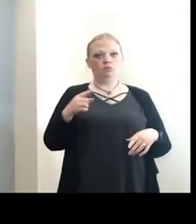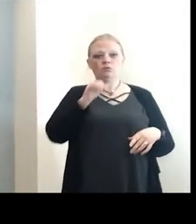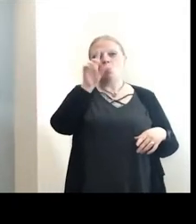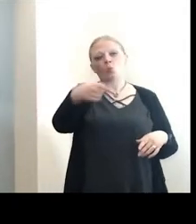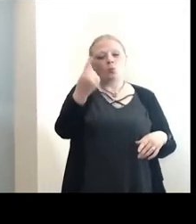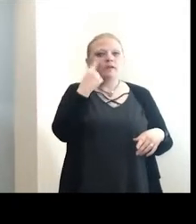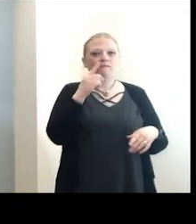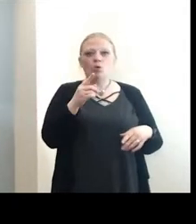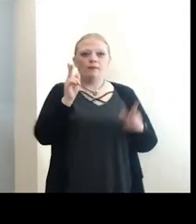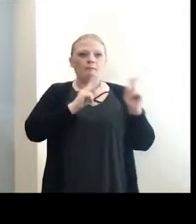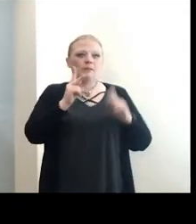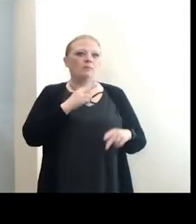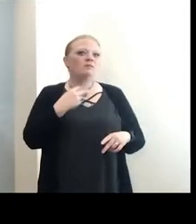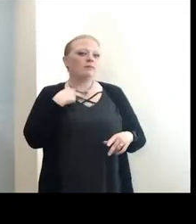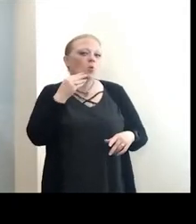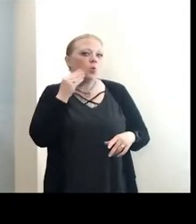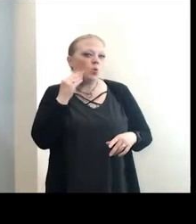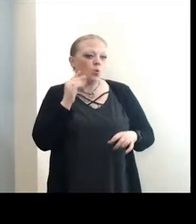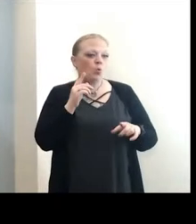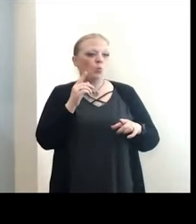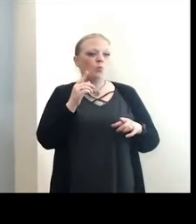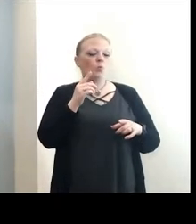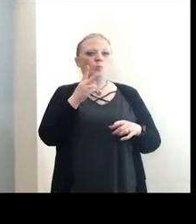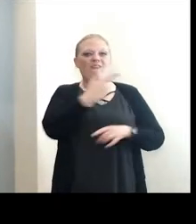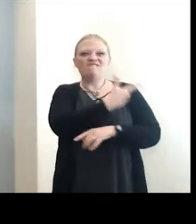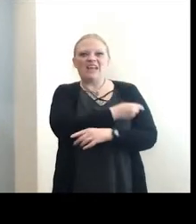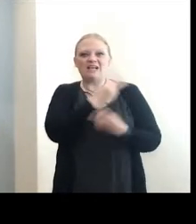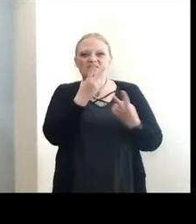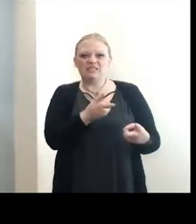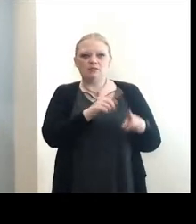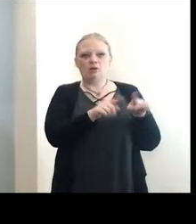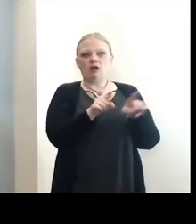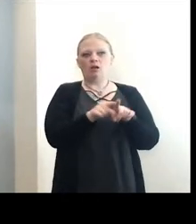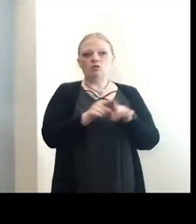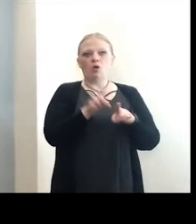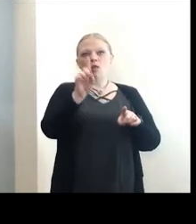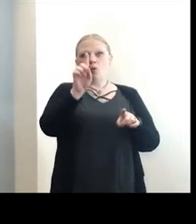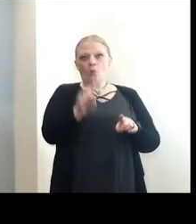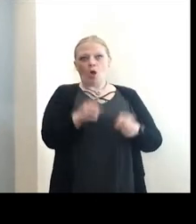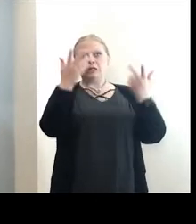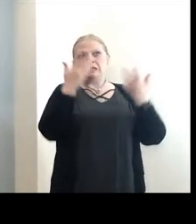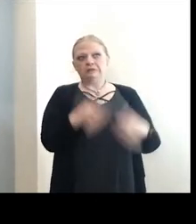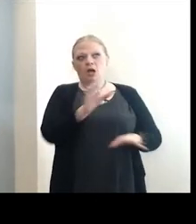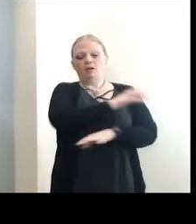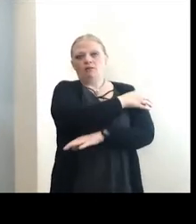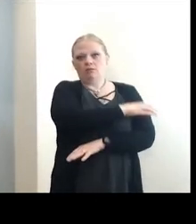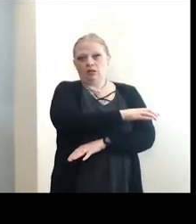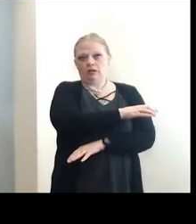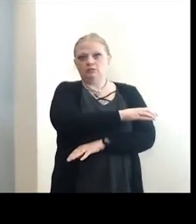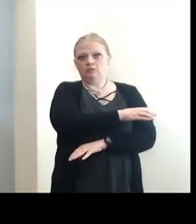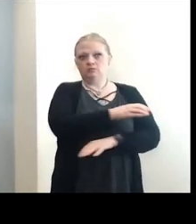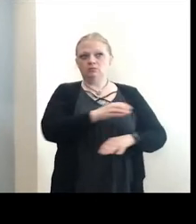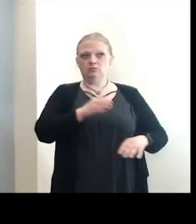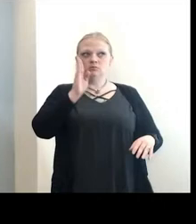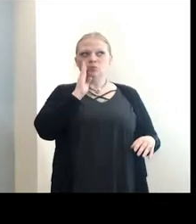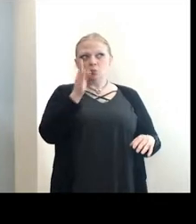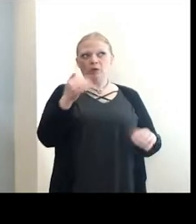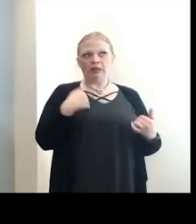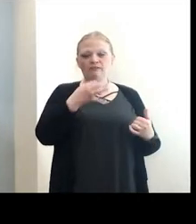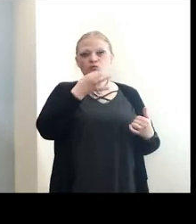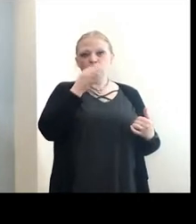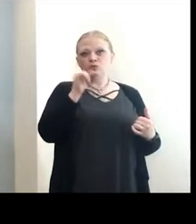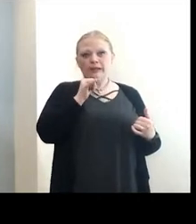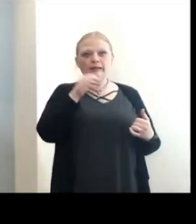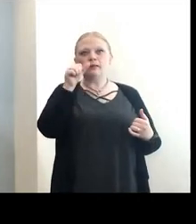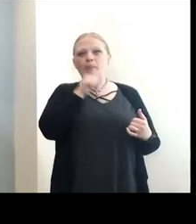homebound clinics, the vax visits, but also at these one and done clinics that we hopefully will be handling very soon, like at